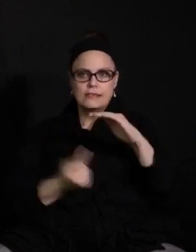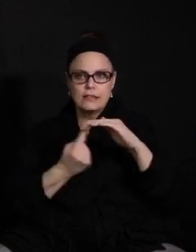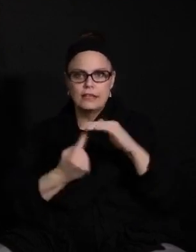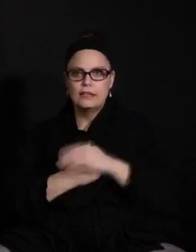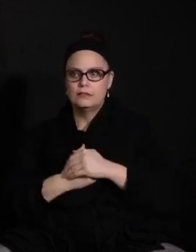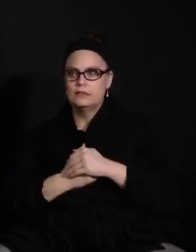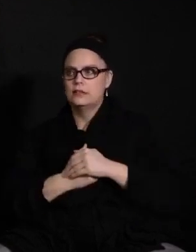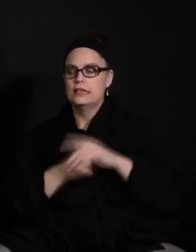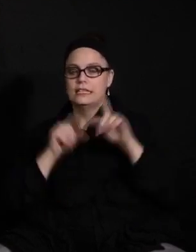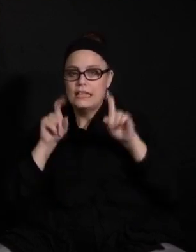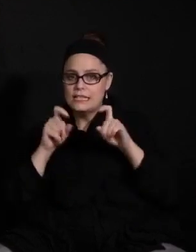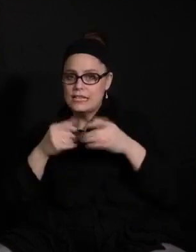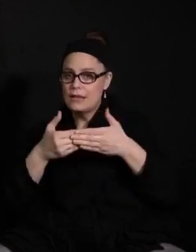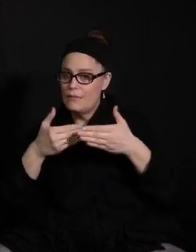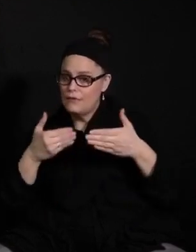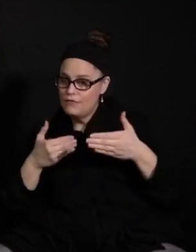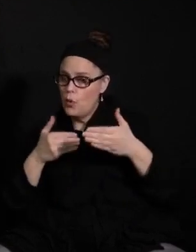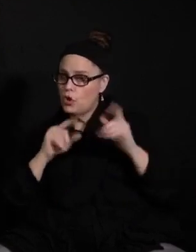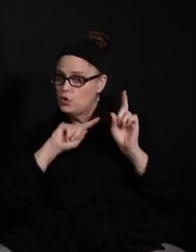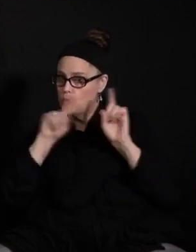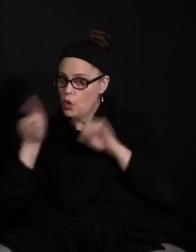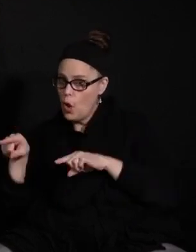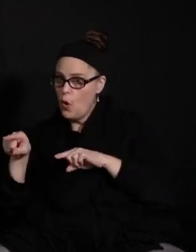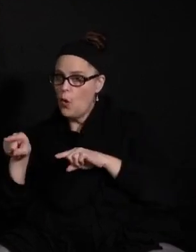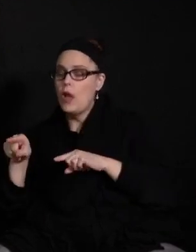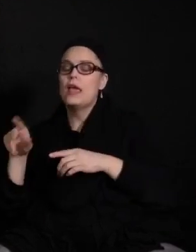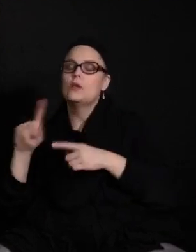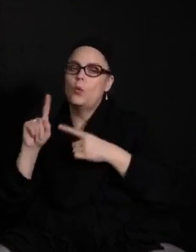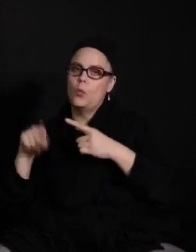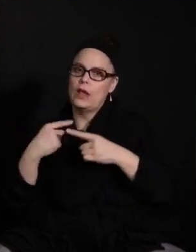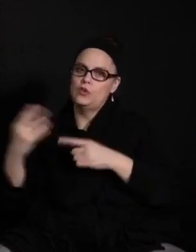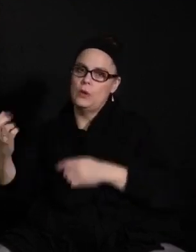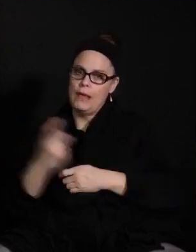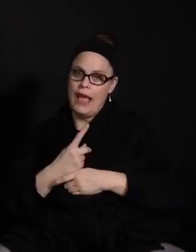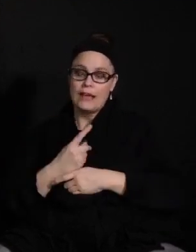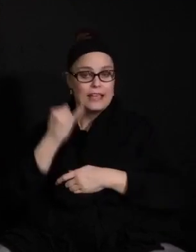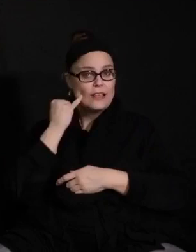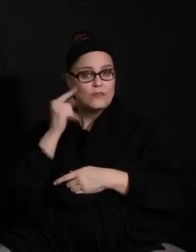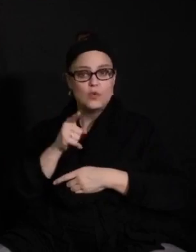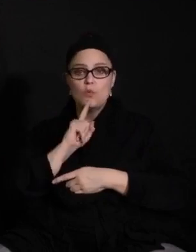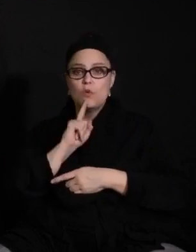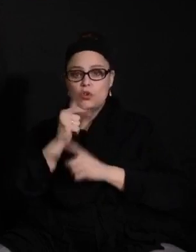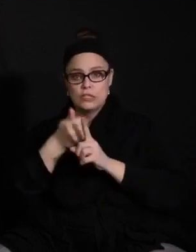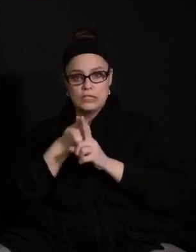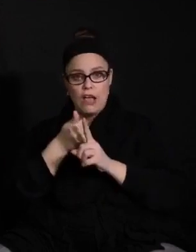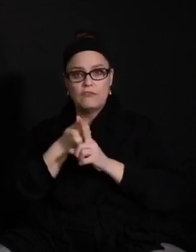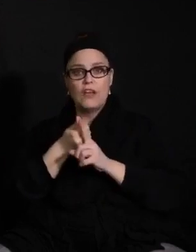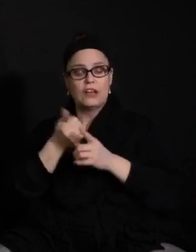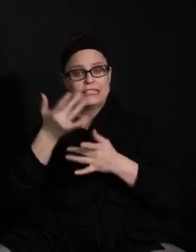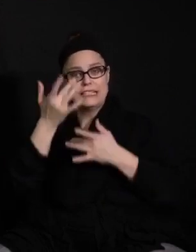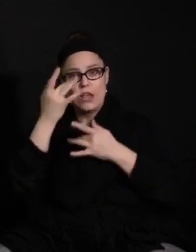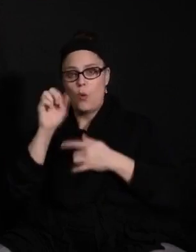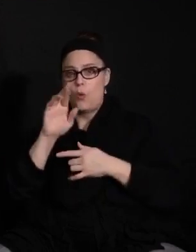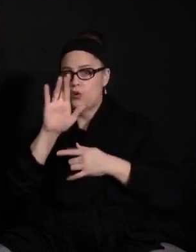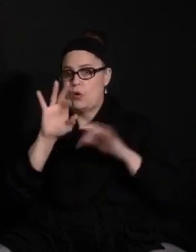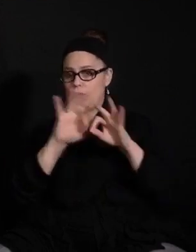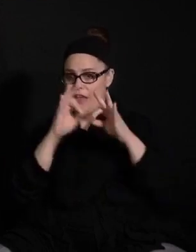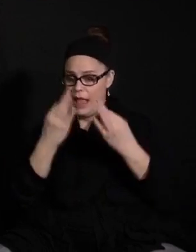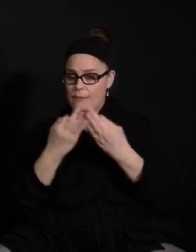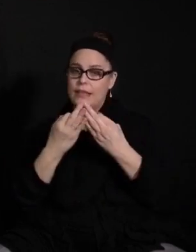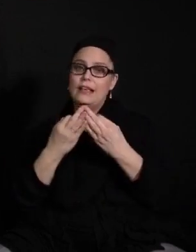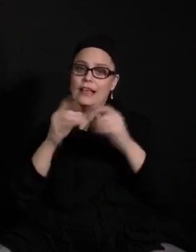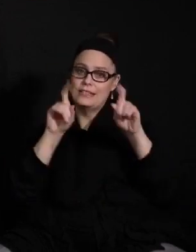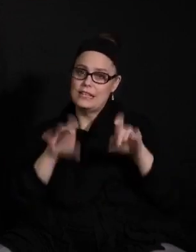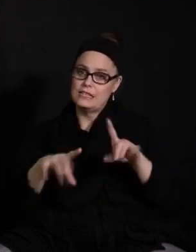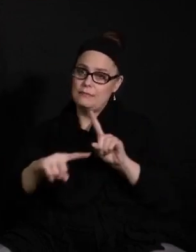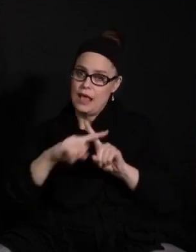testing before you go and after you return. And certainly if you're sick or if any family member is sick or has tested positive, then we